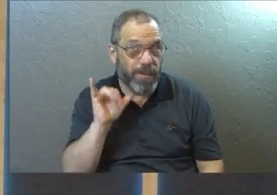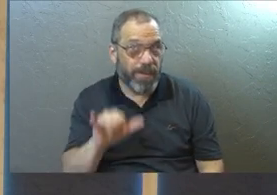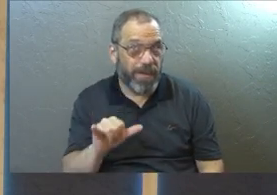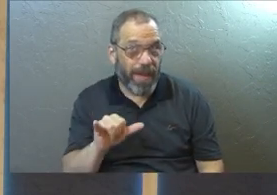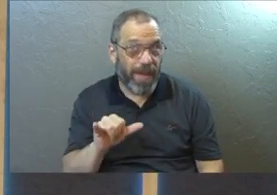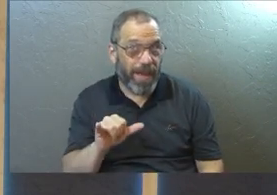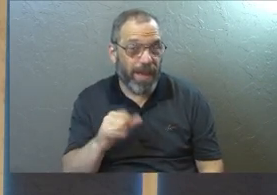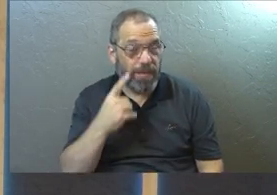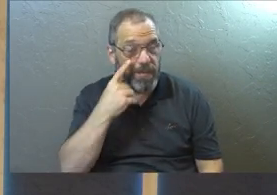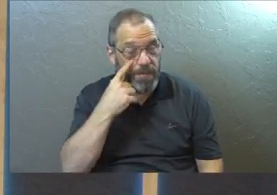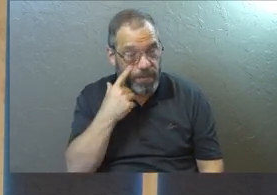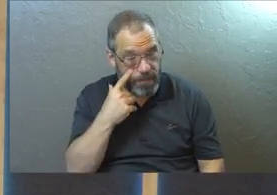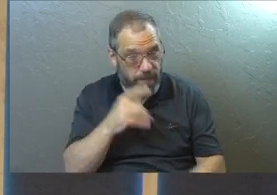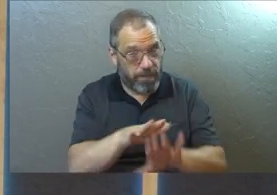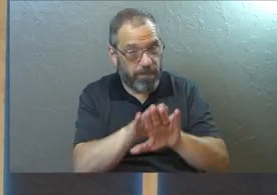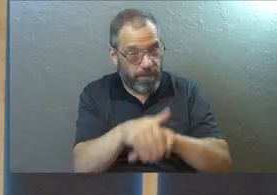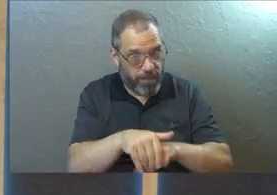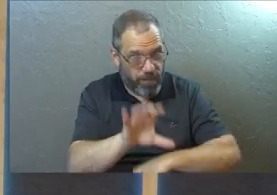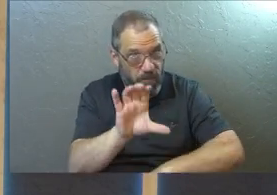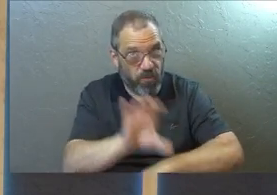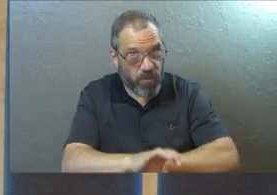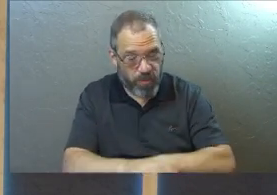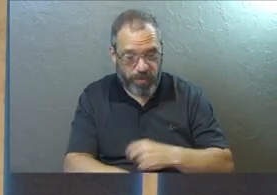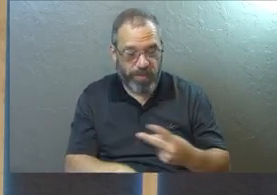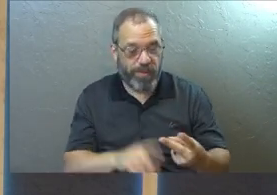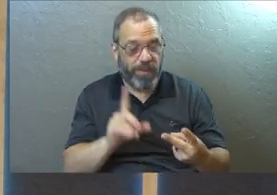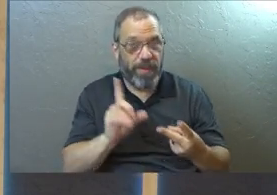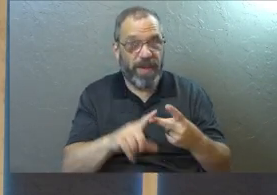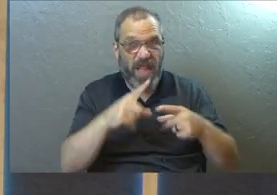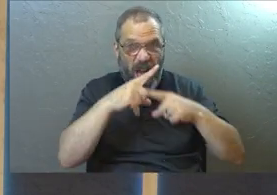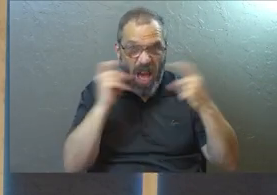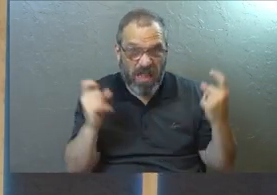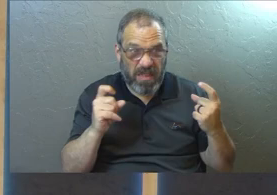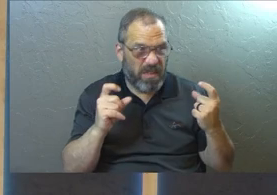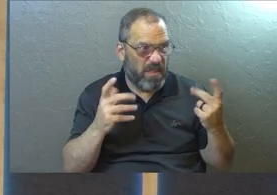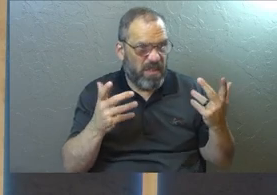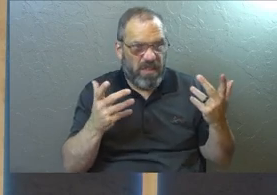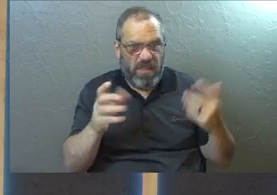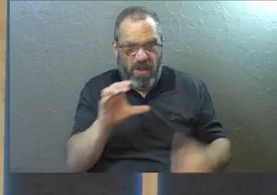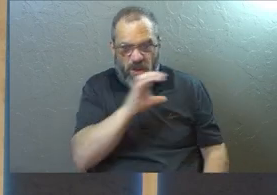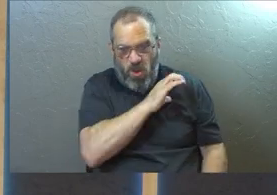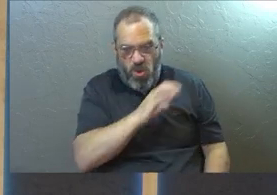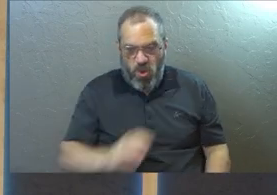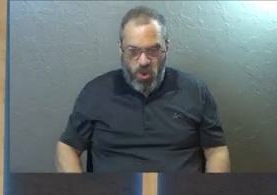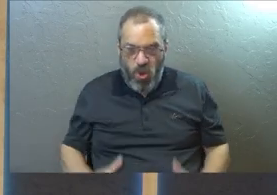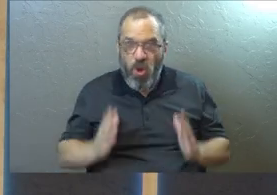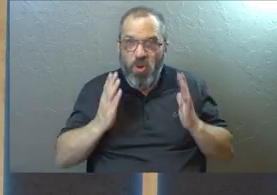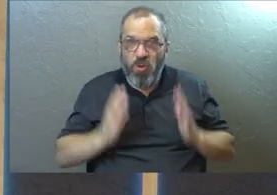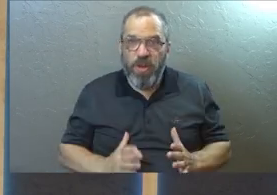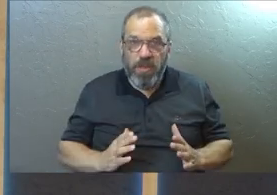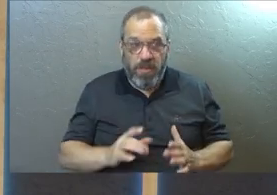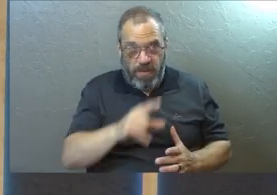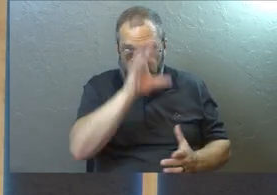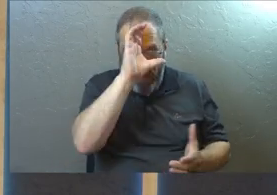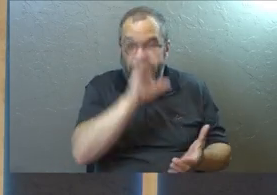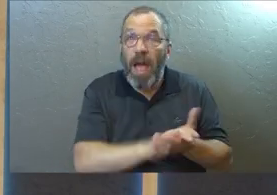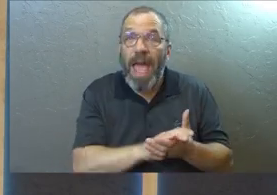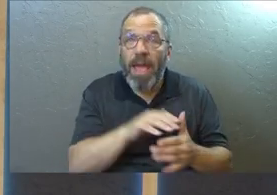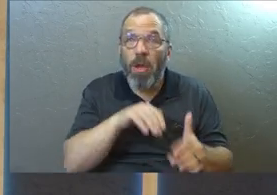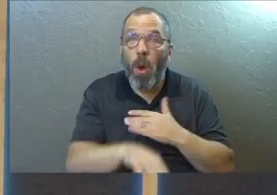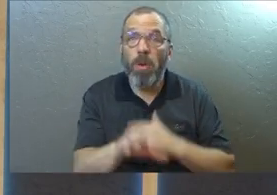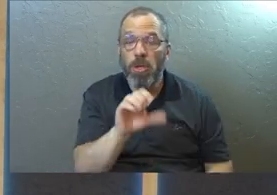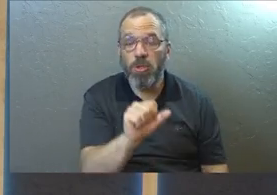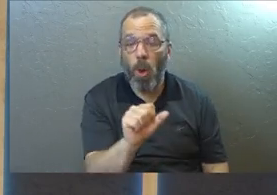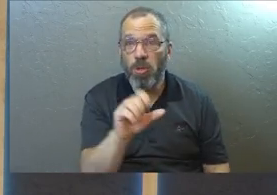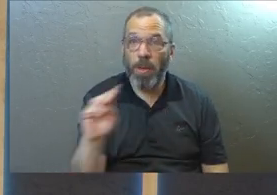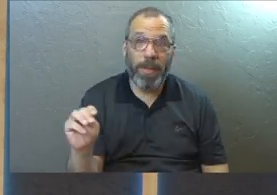You saw hypocrisy in the church itself. You saw the ugliness of some Christians' views. Ever go on to social